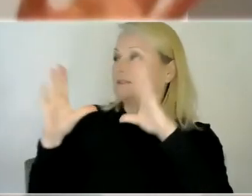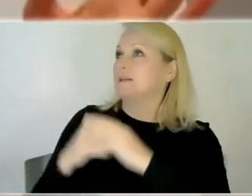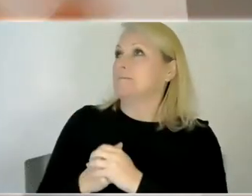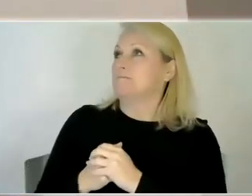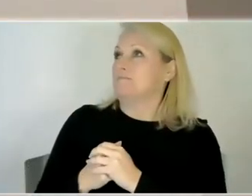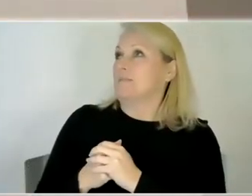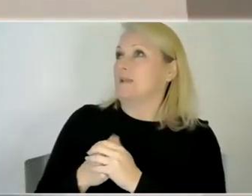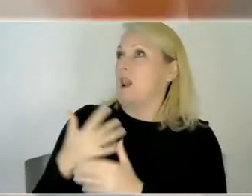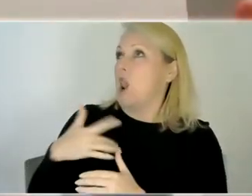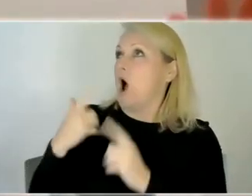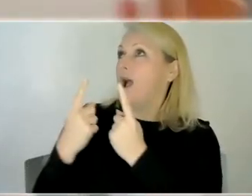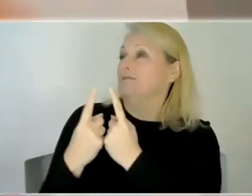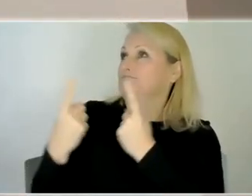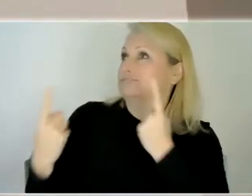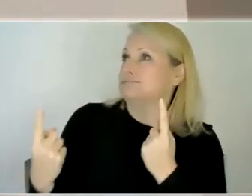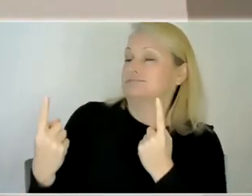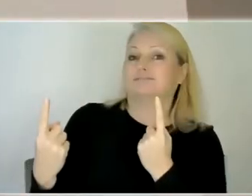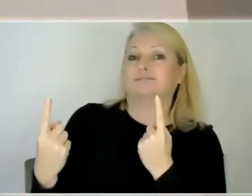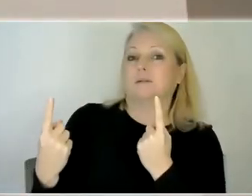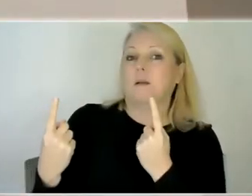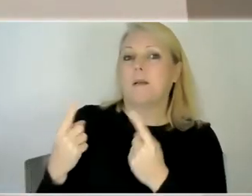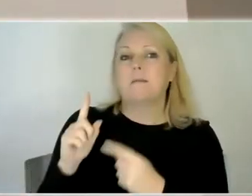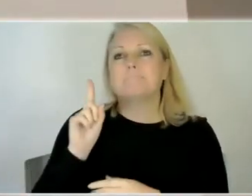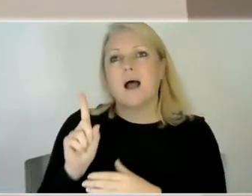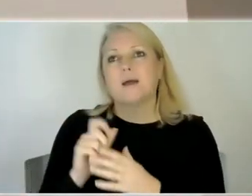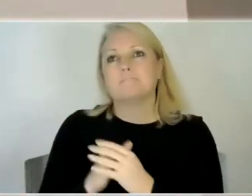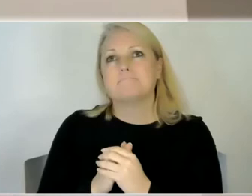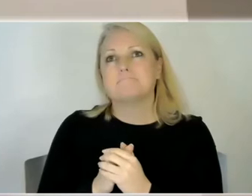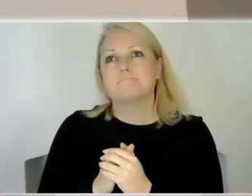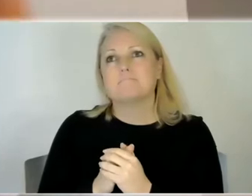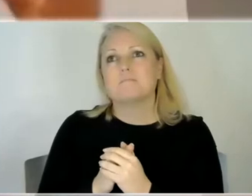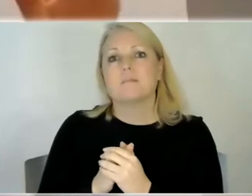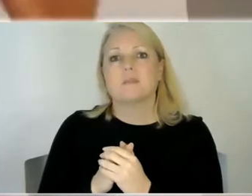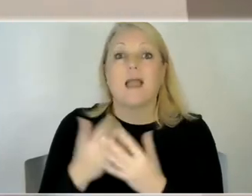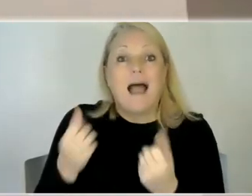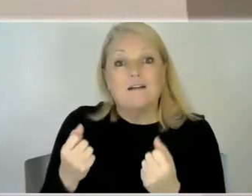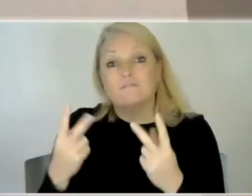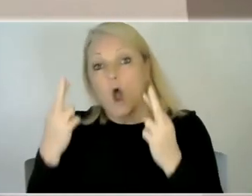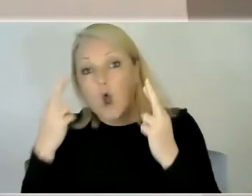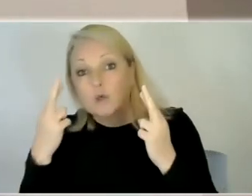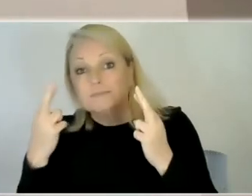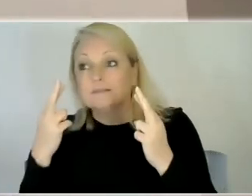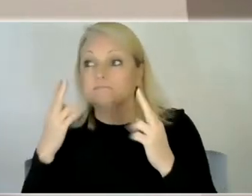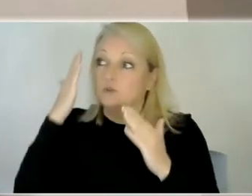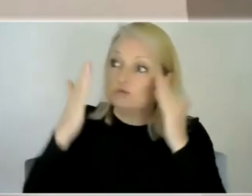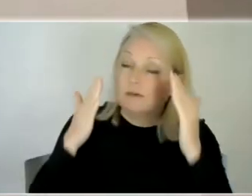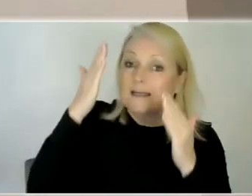separate the two boys right from the beginning um and i guess there are you know hopes and dreams and worries that all parents have